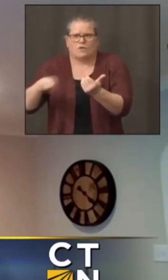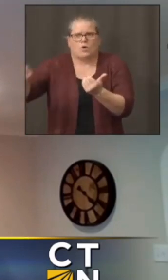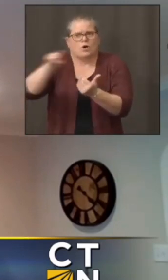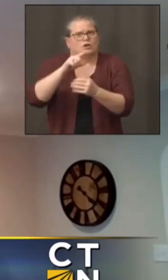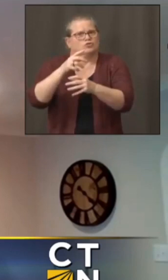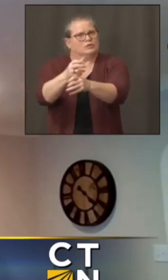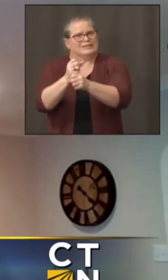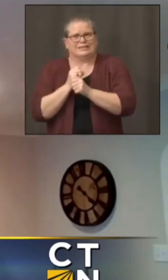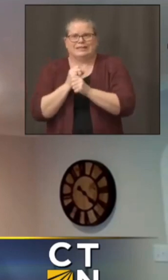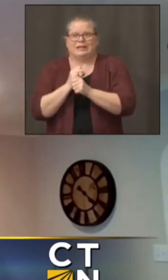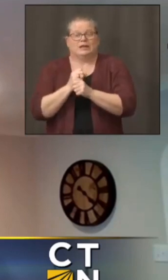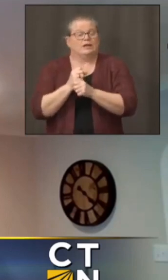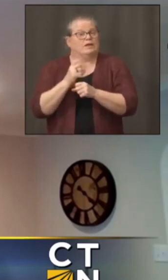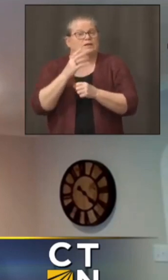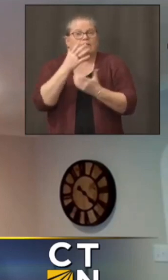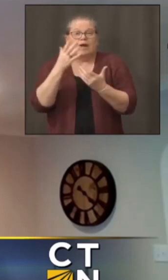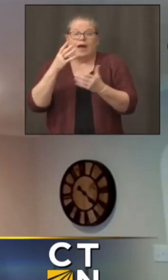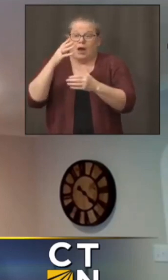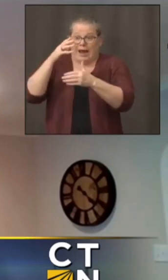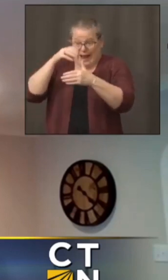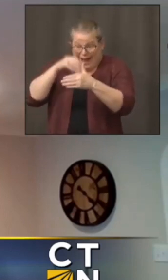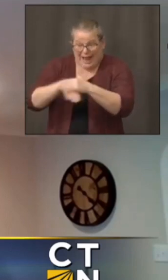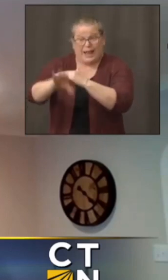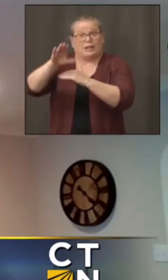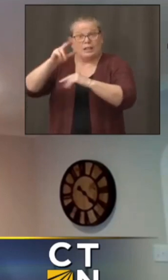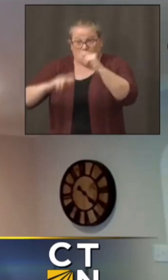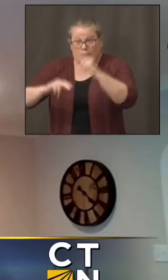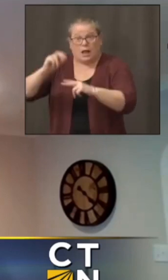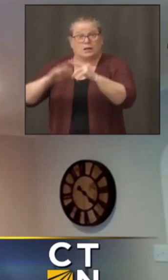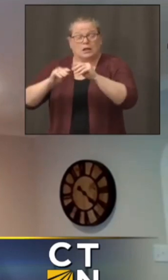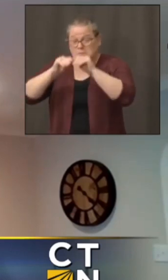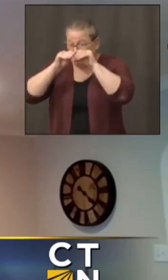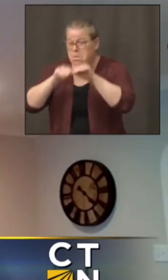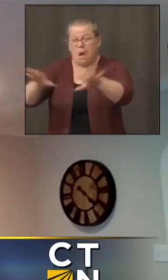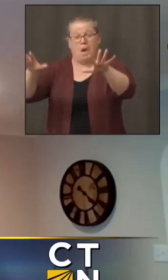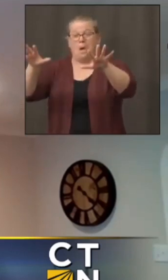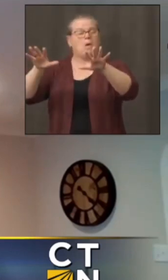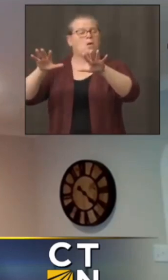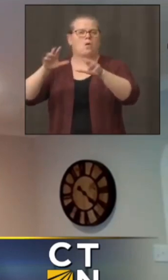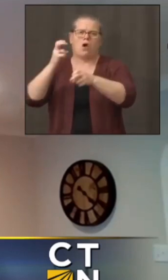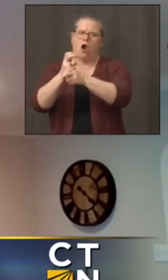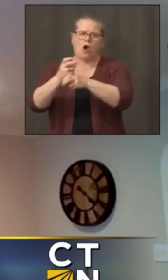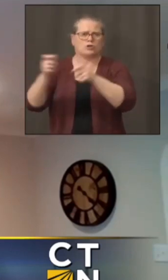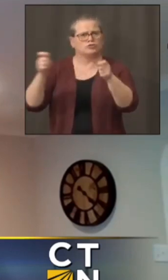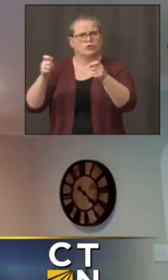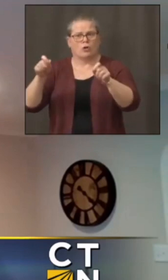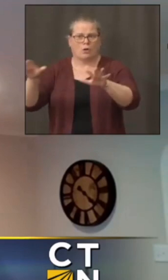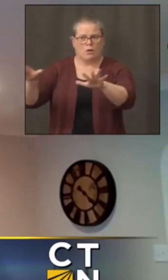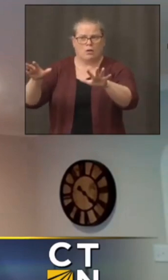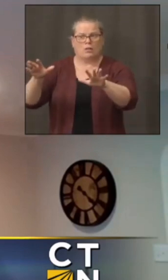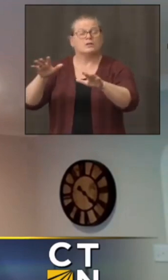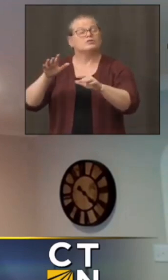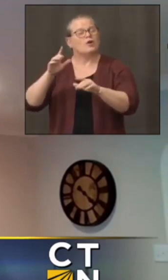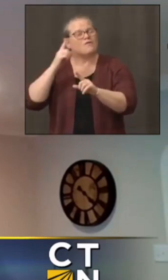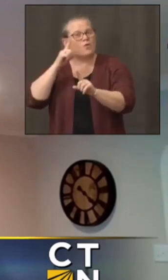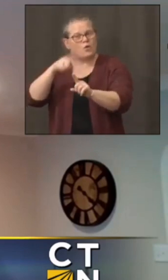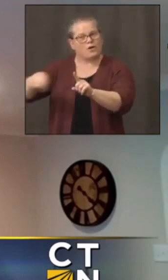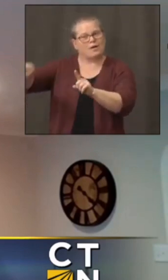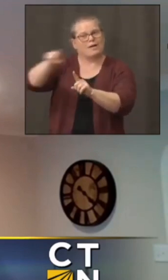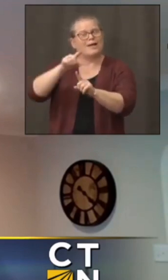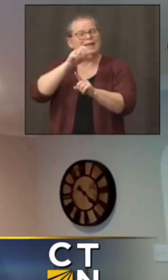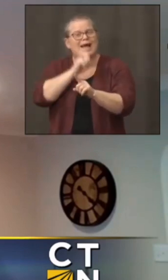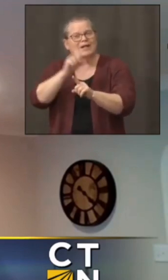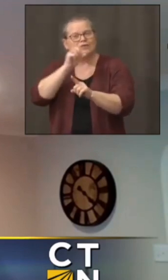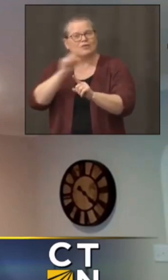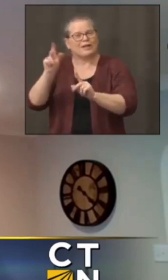in and it's very difficult to control once it's in the facility so um out of respect for our elderly residents and and